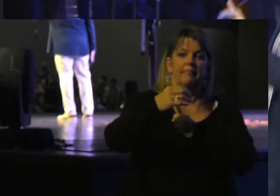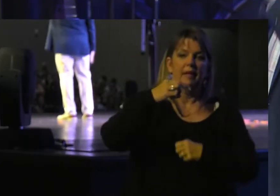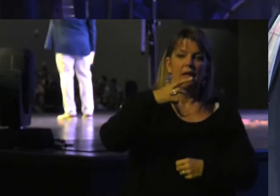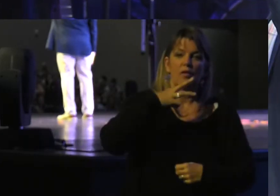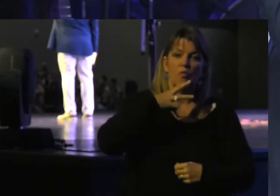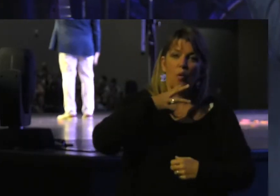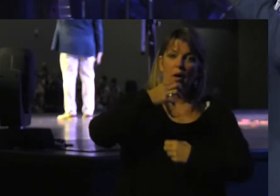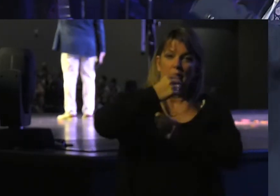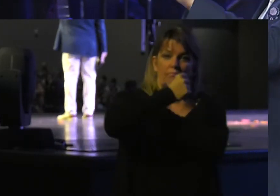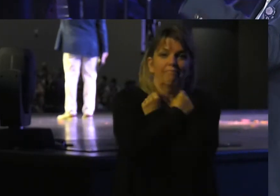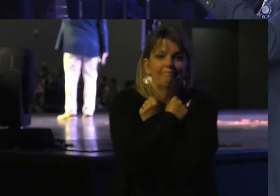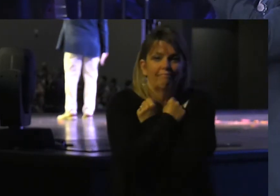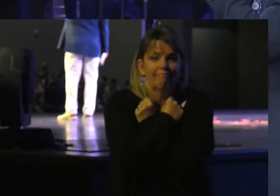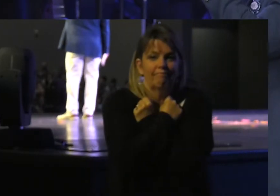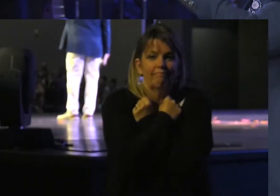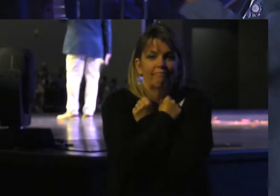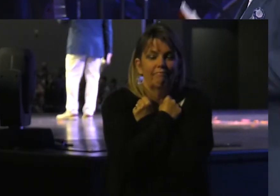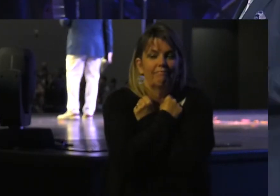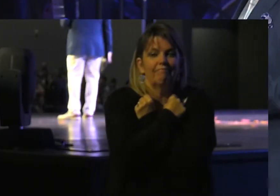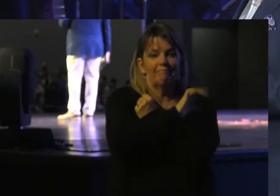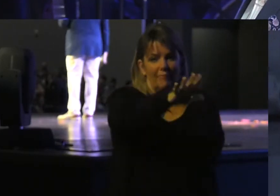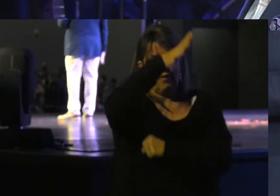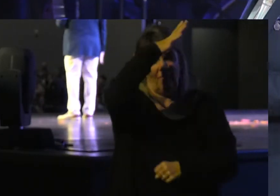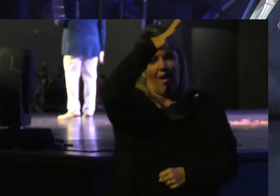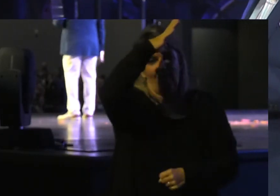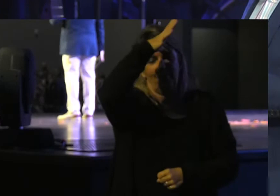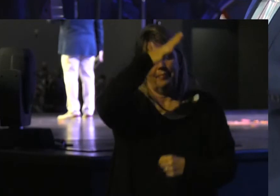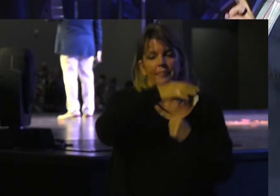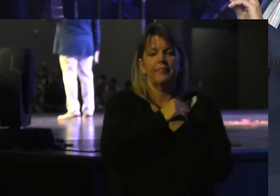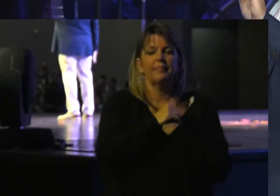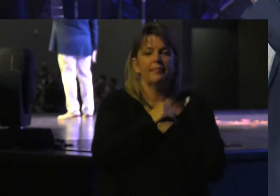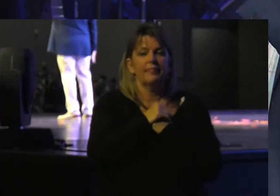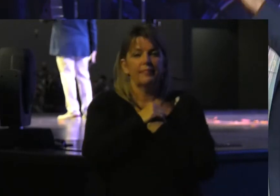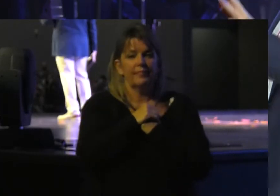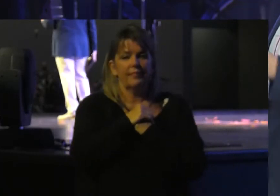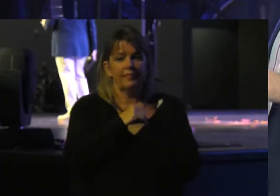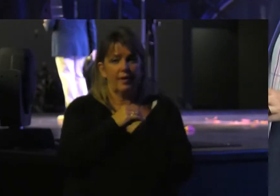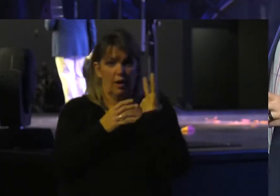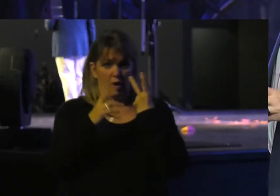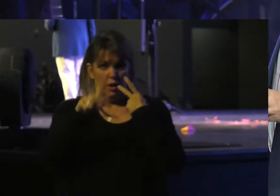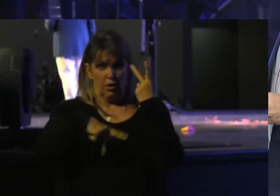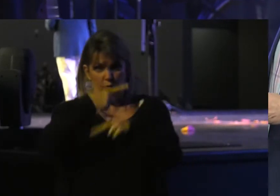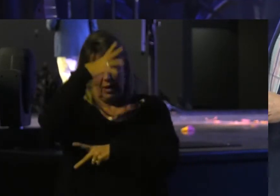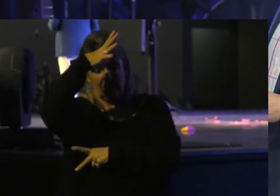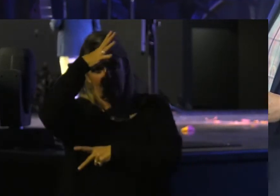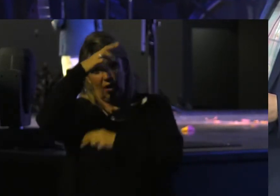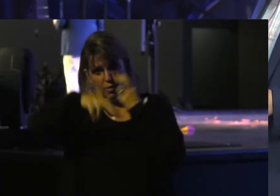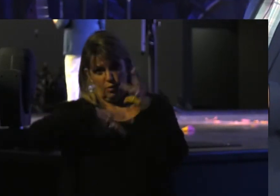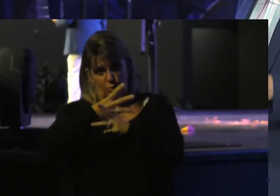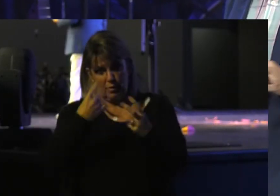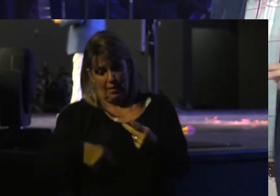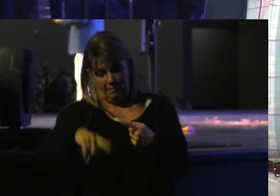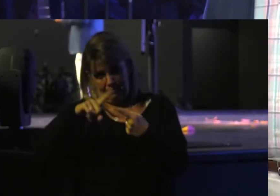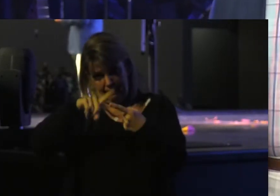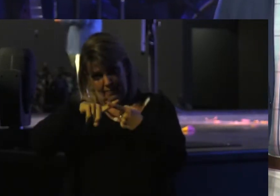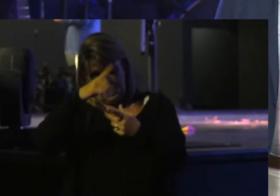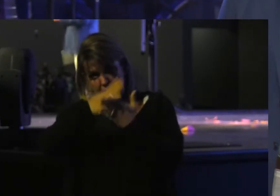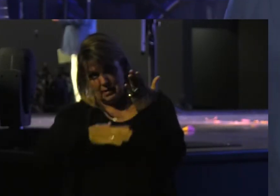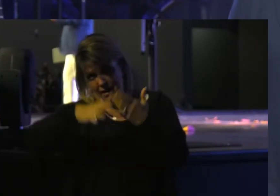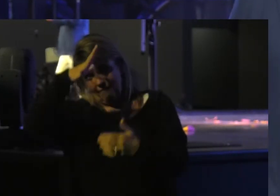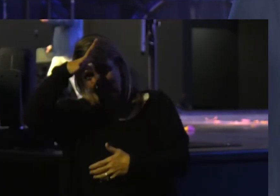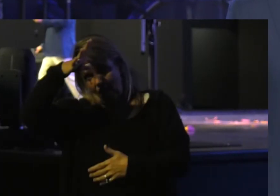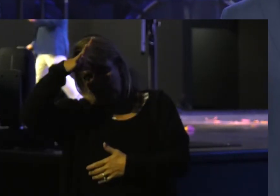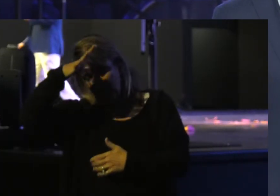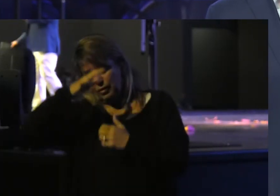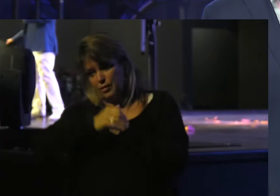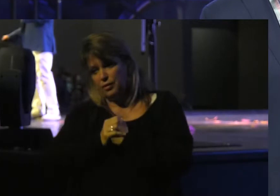water And the arms Of their father And there are Two kinds of fathers In the world today There are some Of you fathers